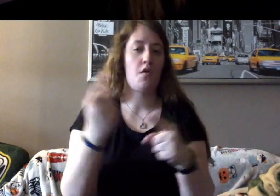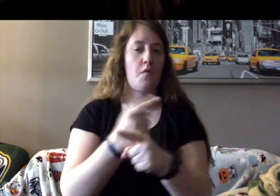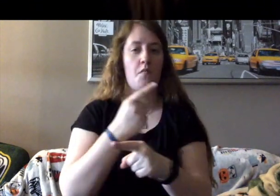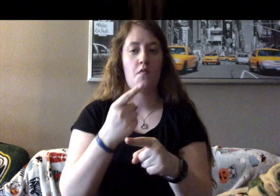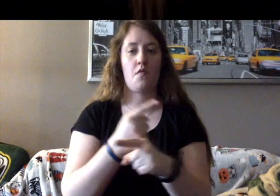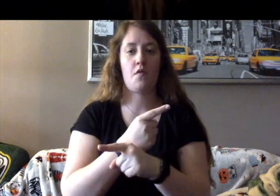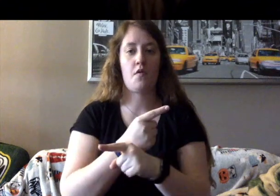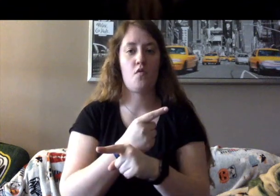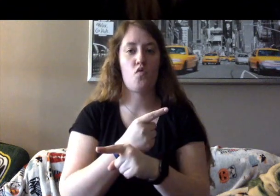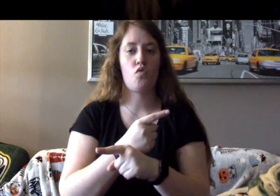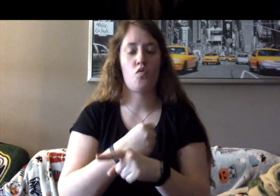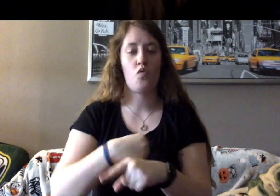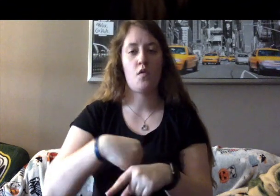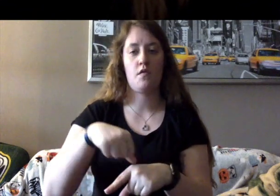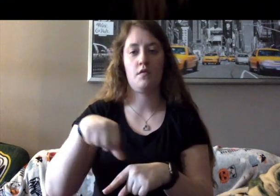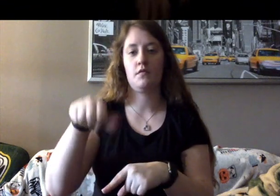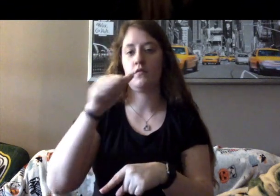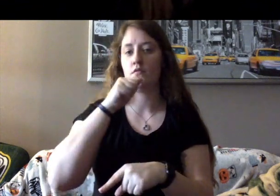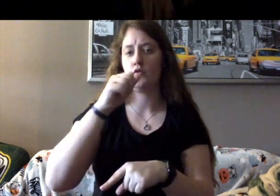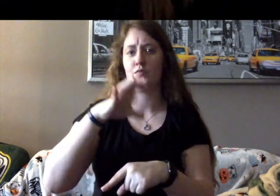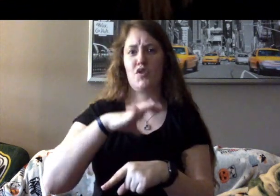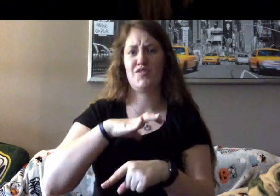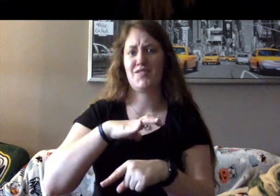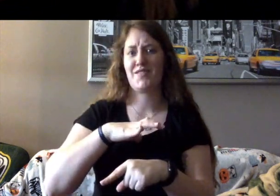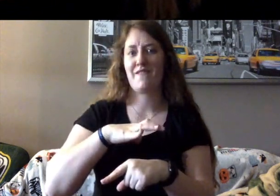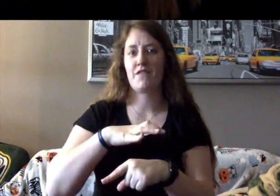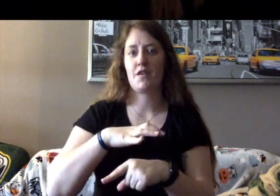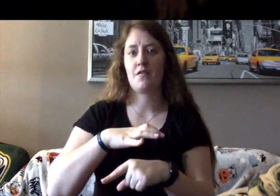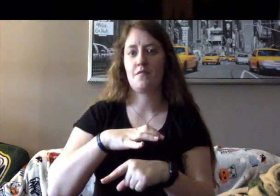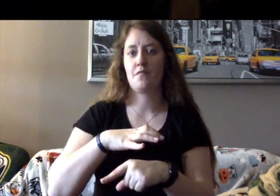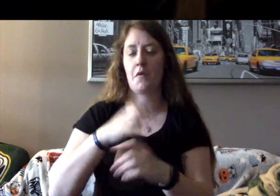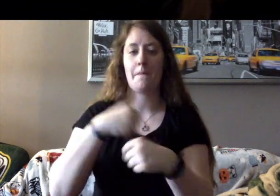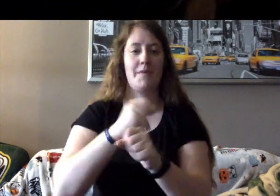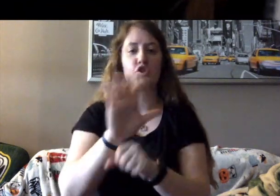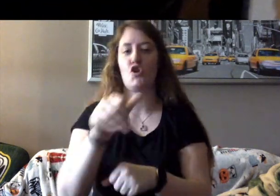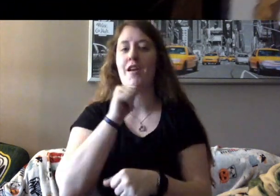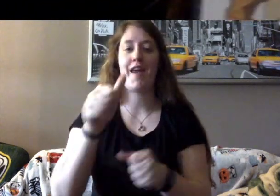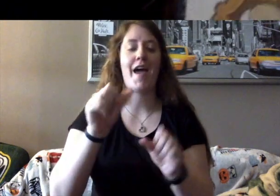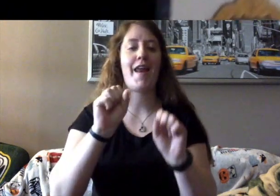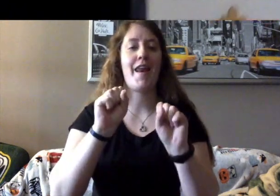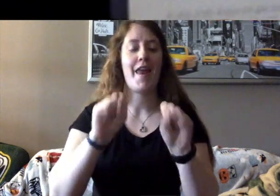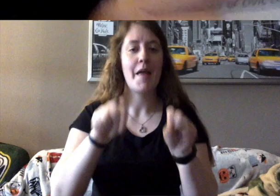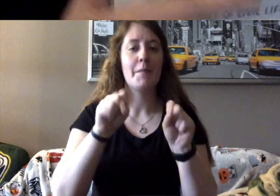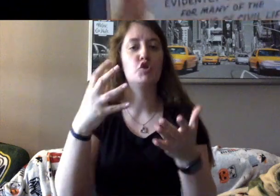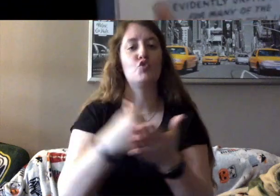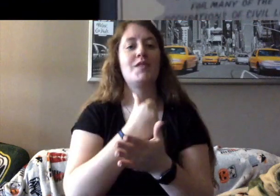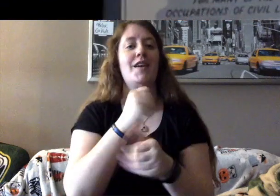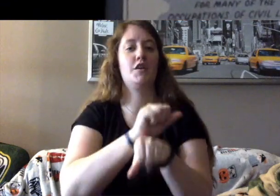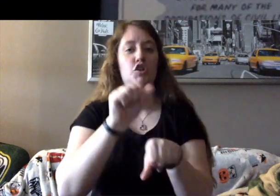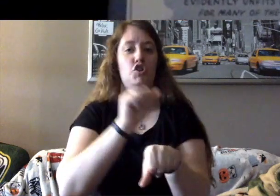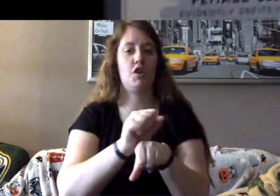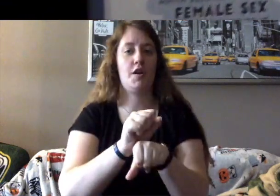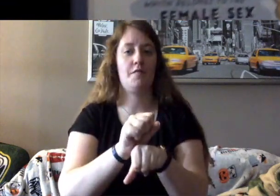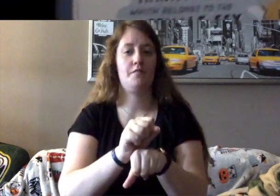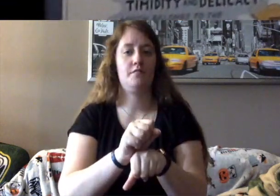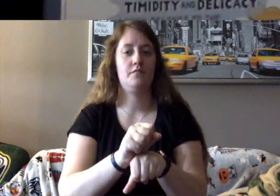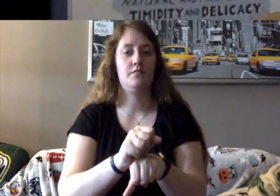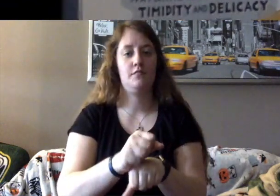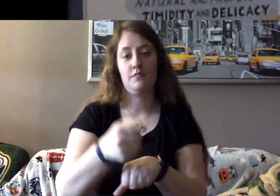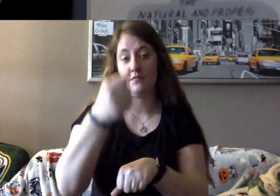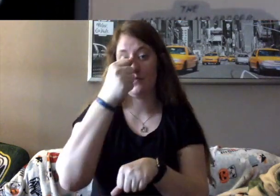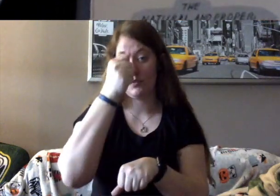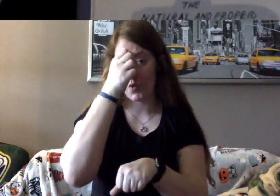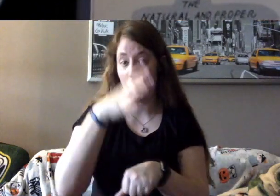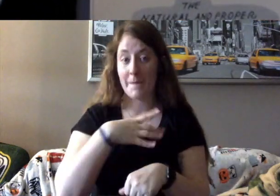sex, evidently unfits it for many of the occupations of civil life. So the man just said that, women are